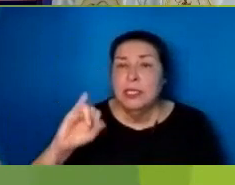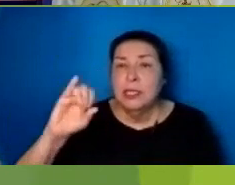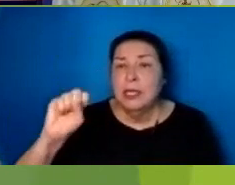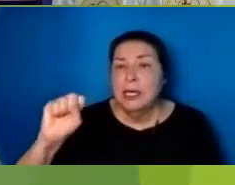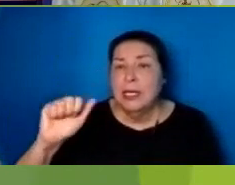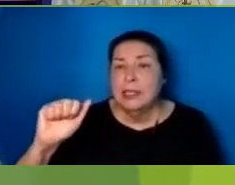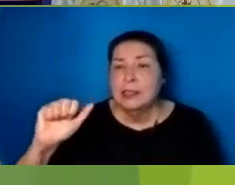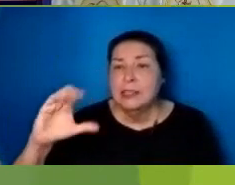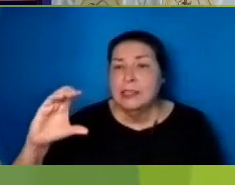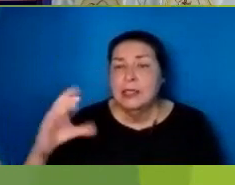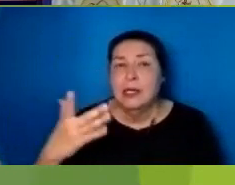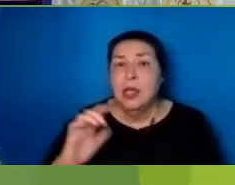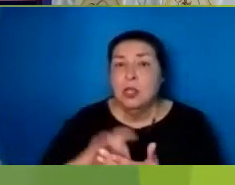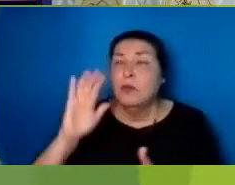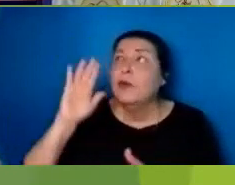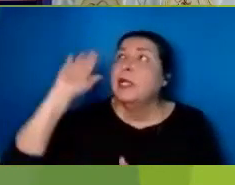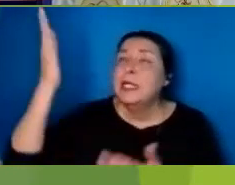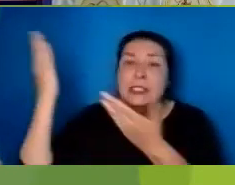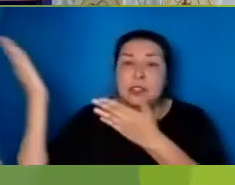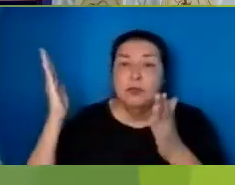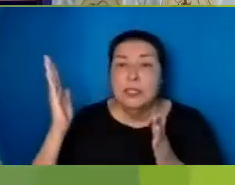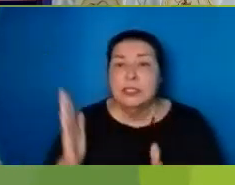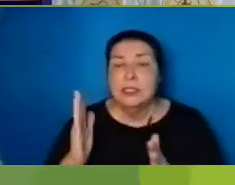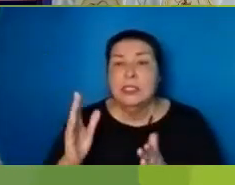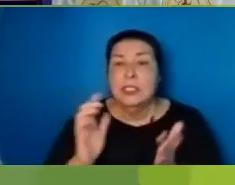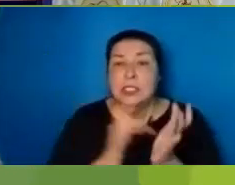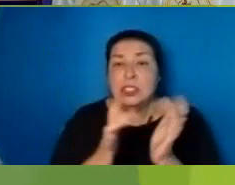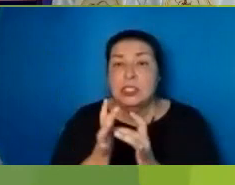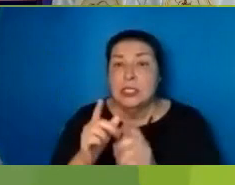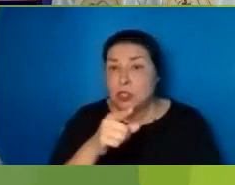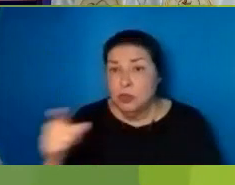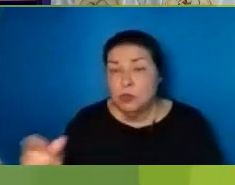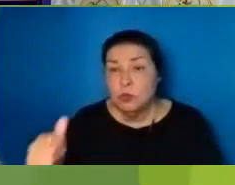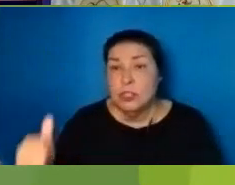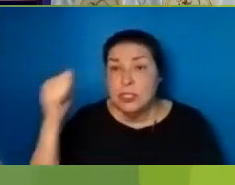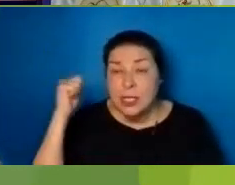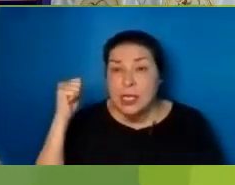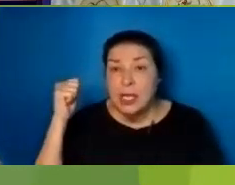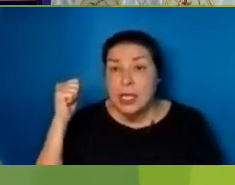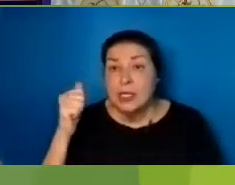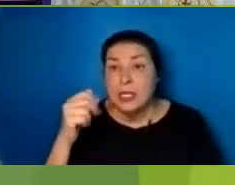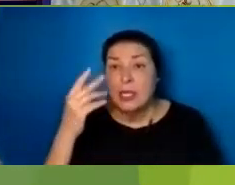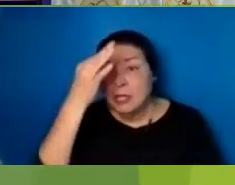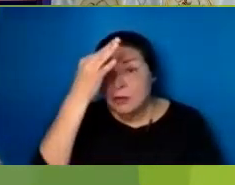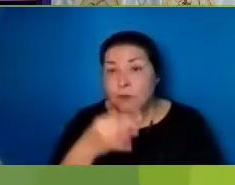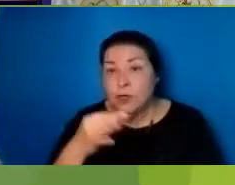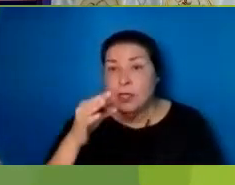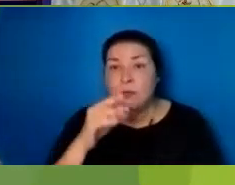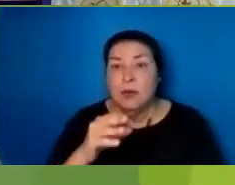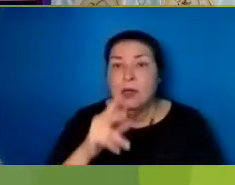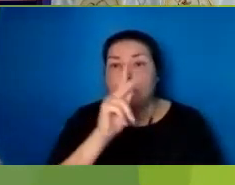servant Jesus Whom you delivered over and denied In the presence of Pilate When he was decided